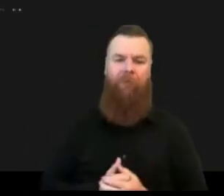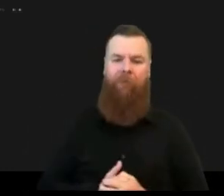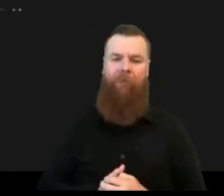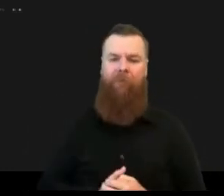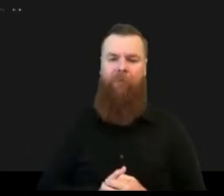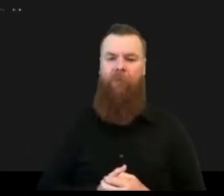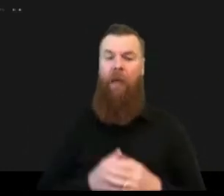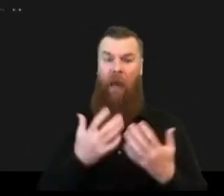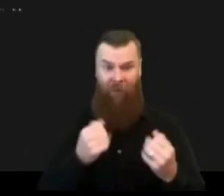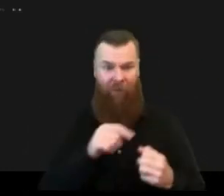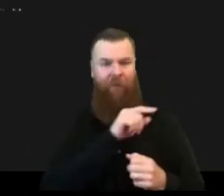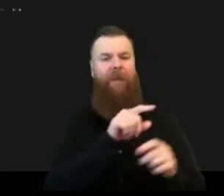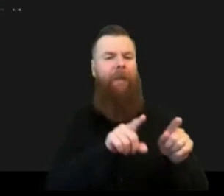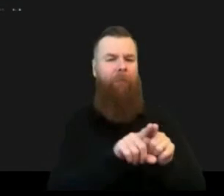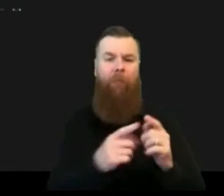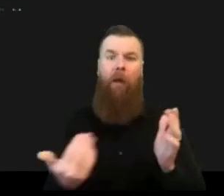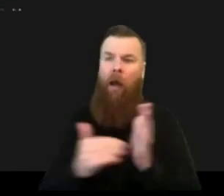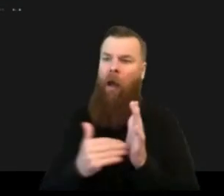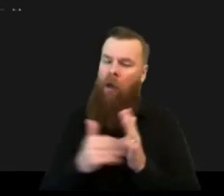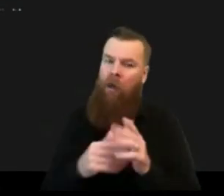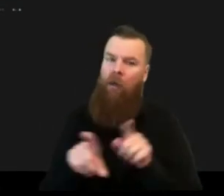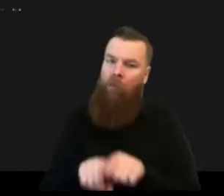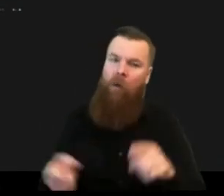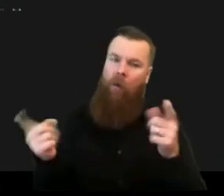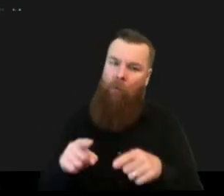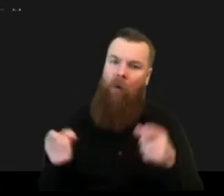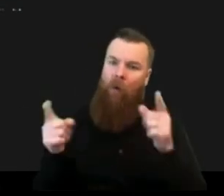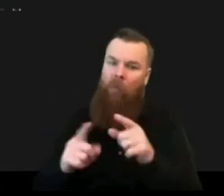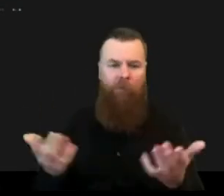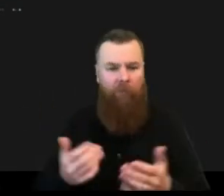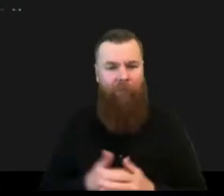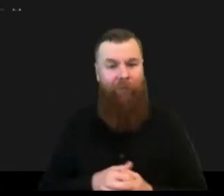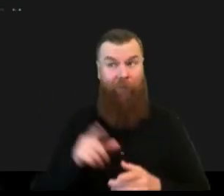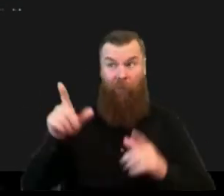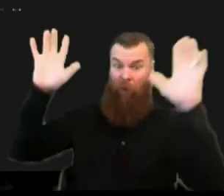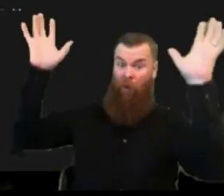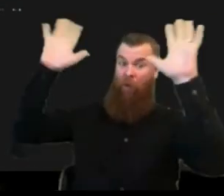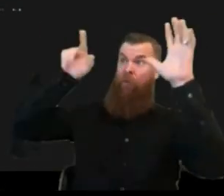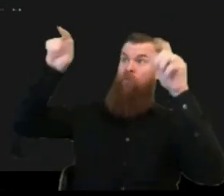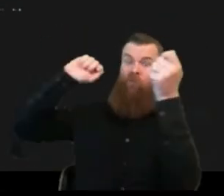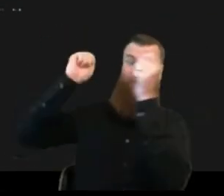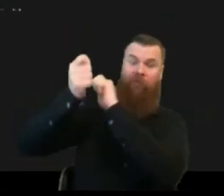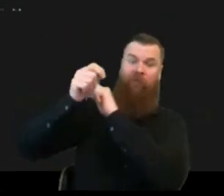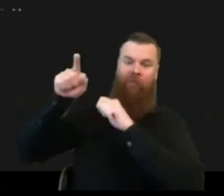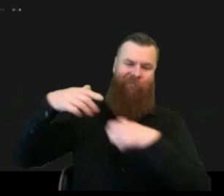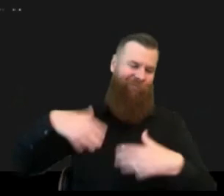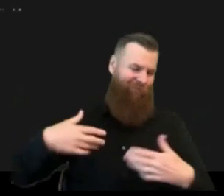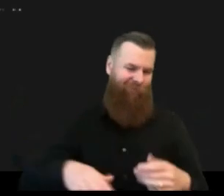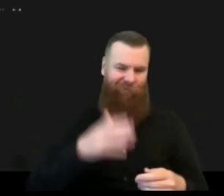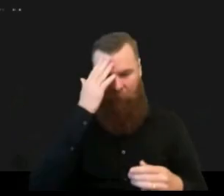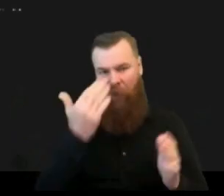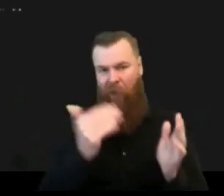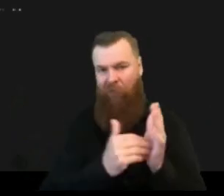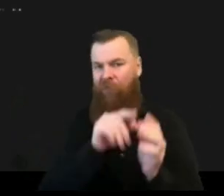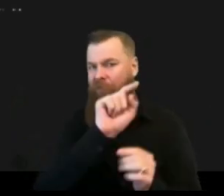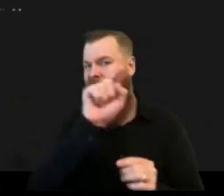working in the region uh are are things like climate change um of course not unique to the latin american region but something